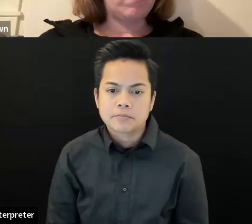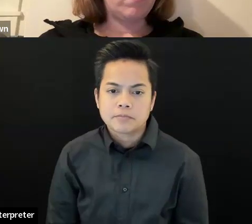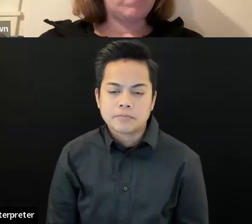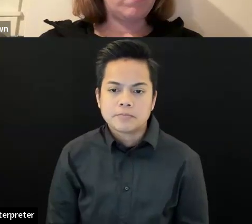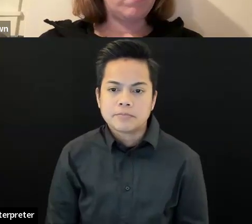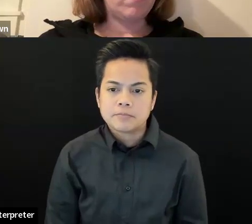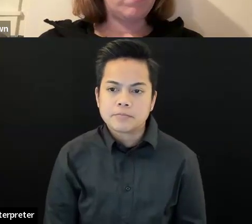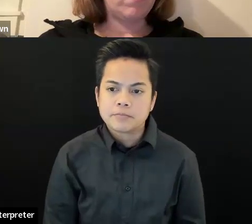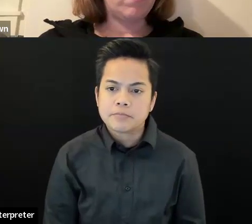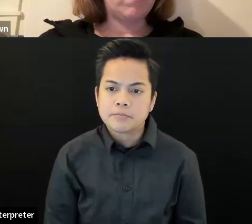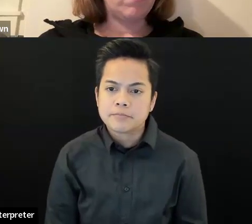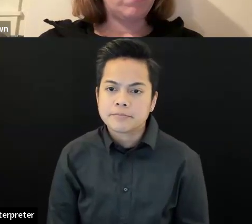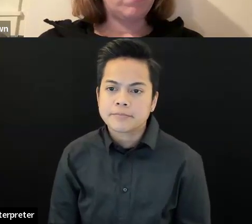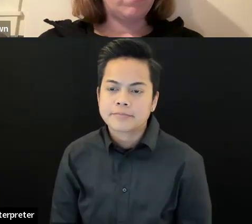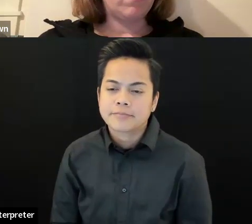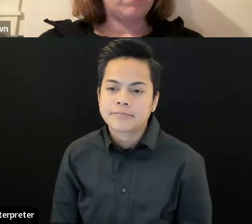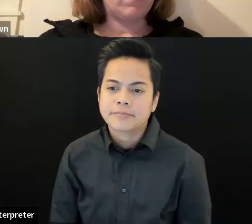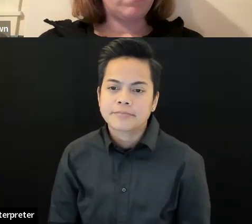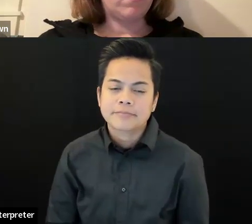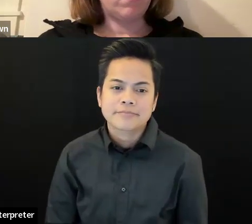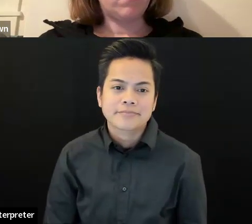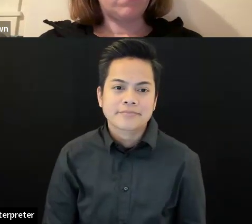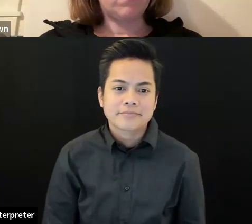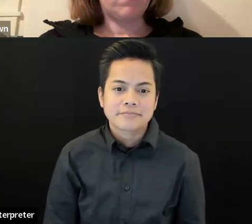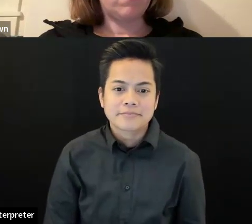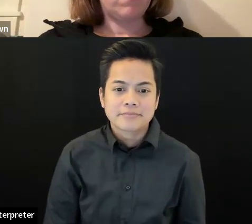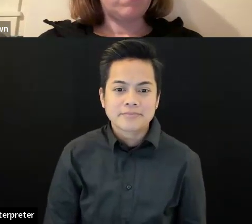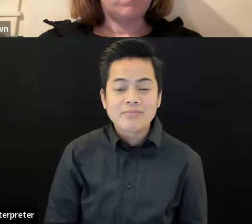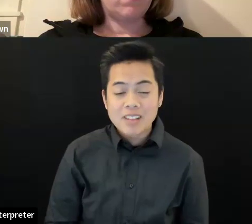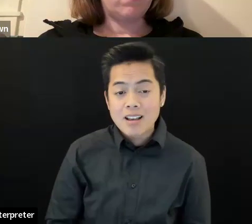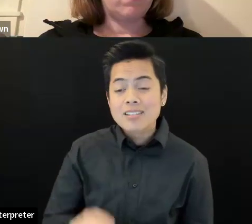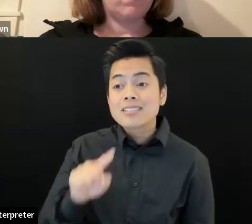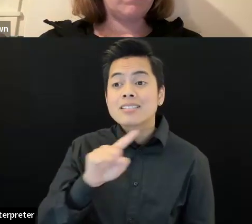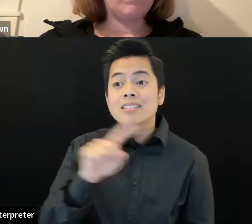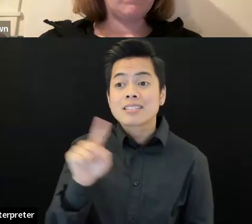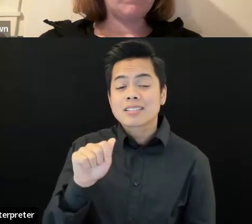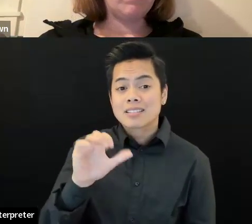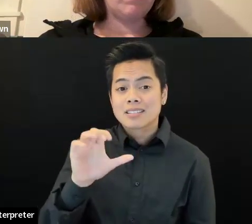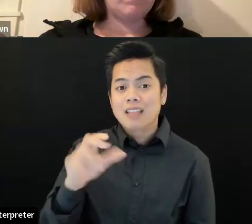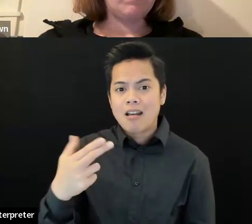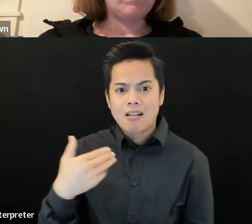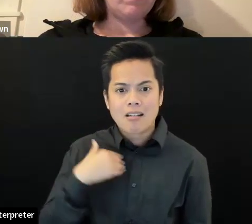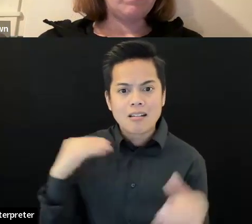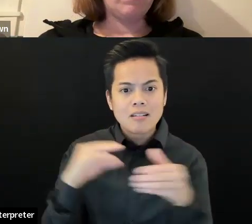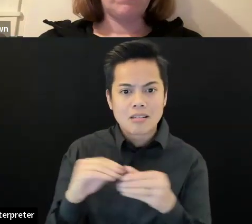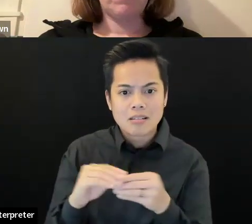Oh, Zach has another question. Uh, go for it. I think you should still have the ability to unmute.